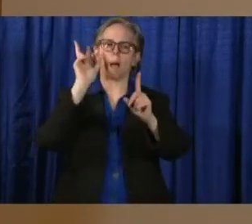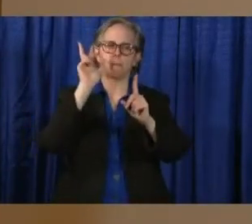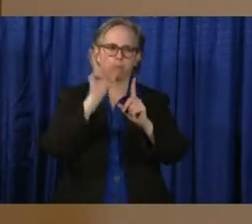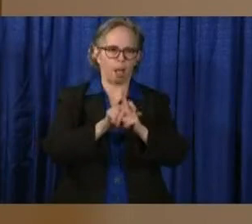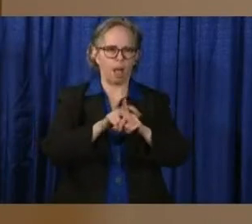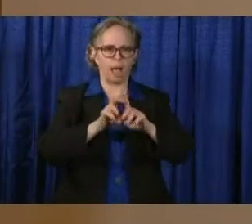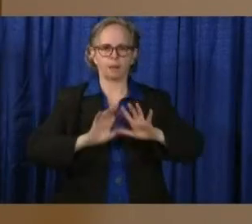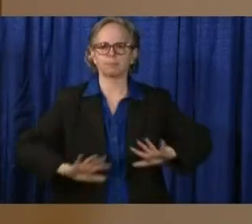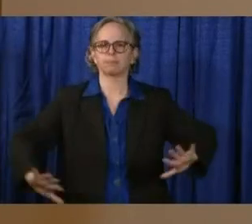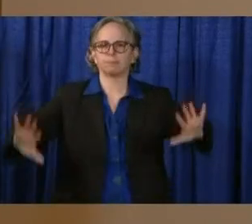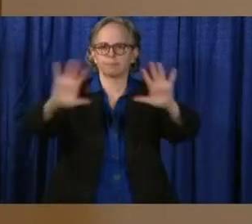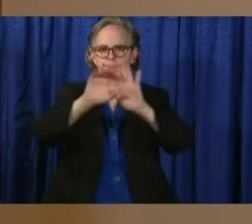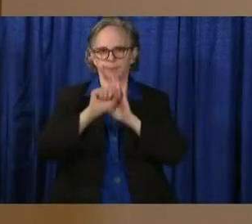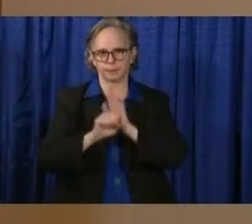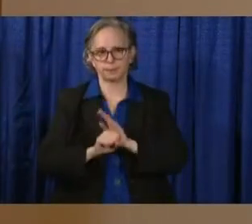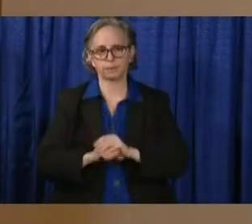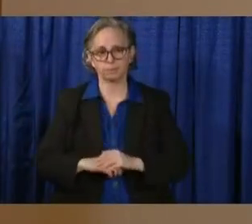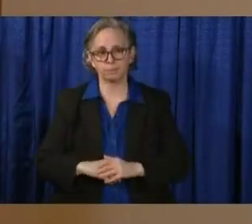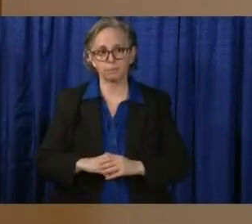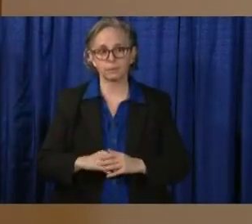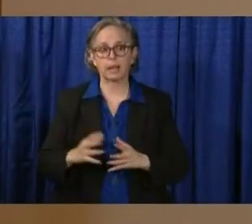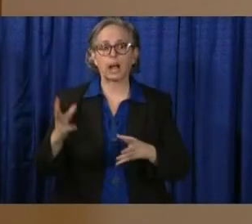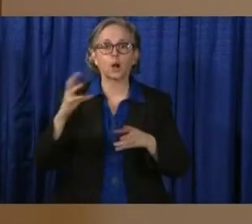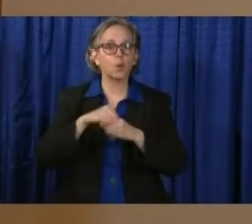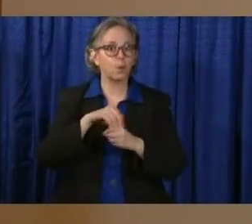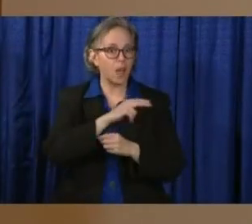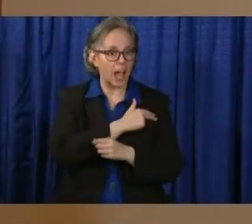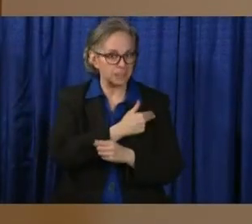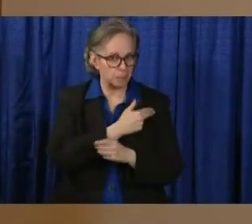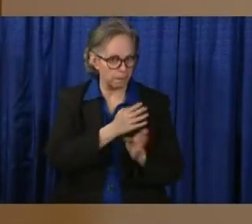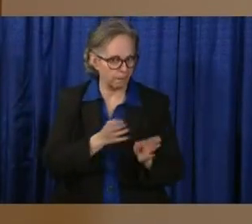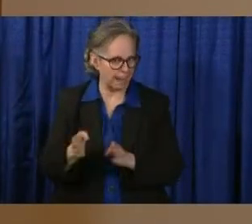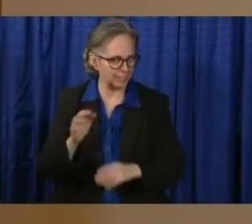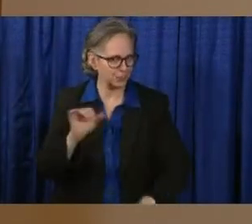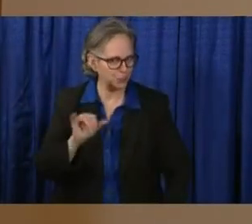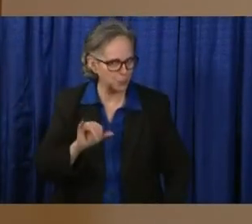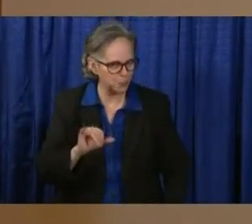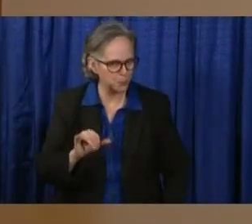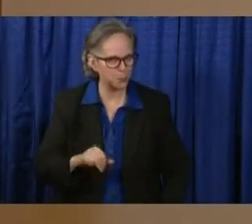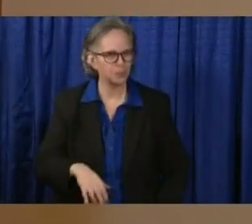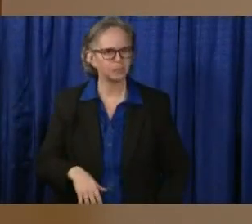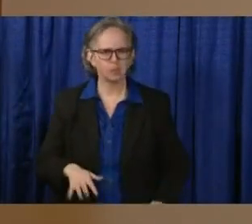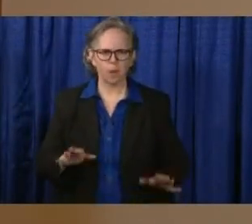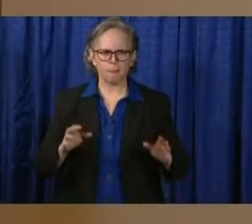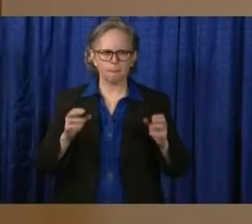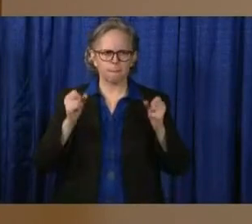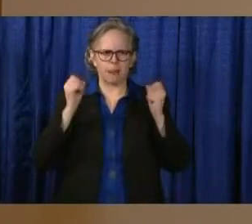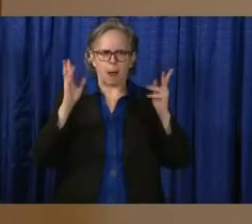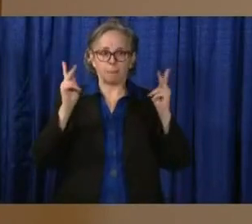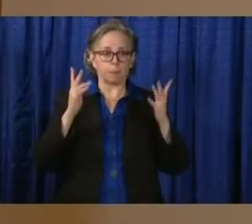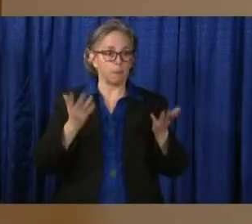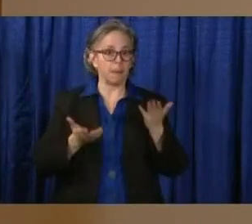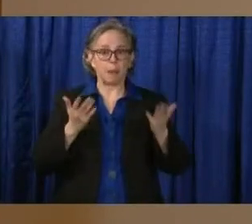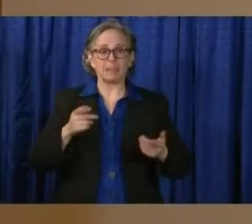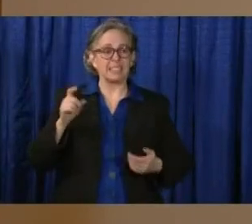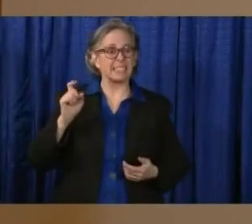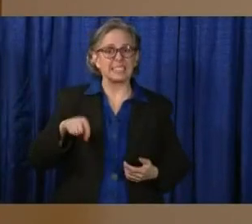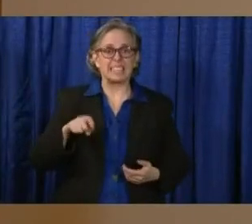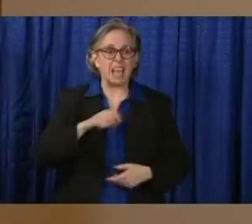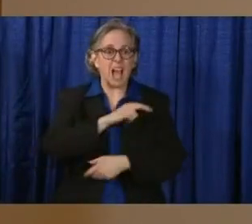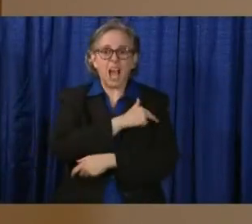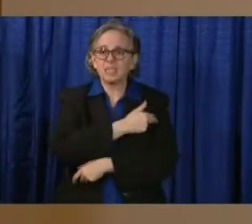Because all of these folks ultimately may need that hospital system and might need to go be discharged back